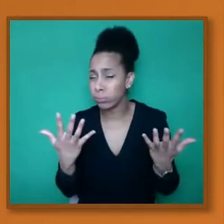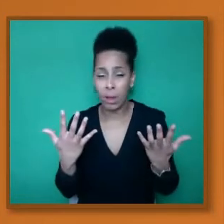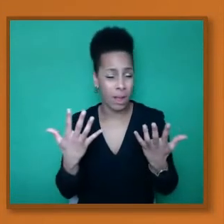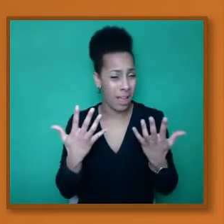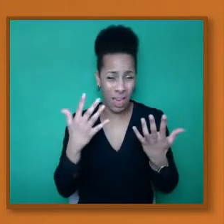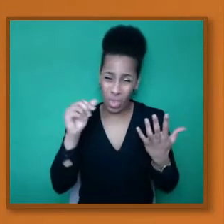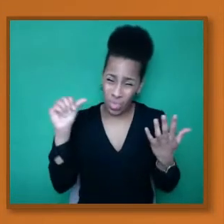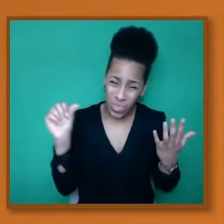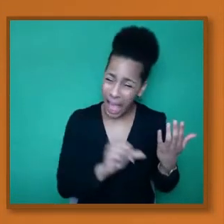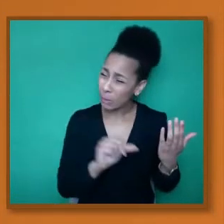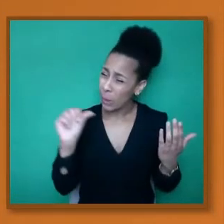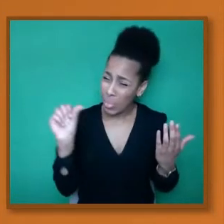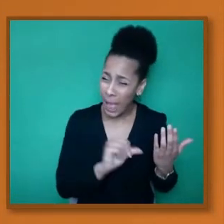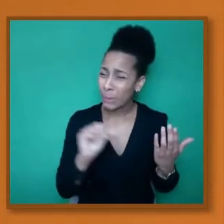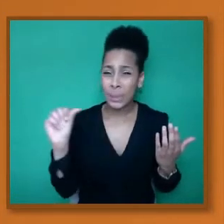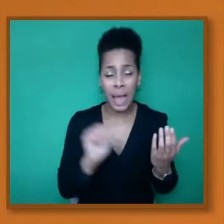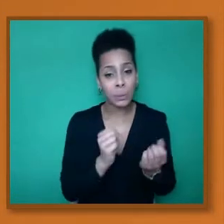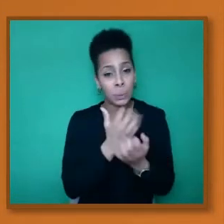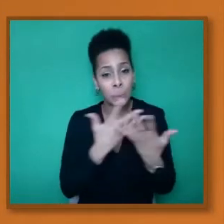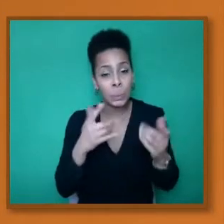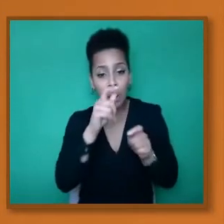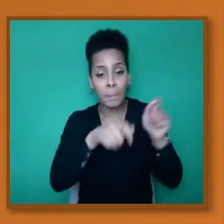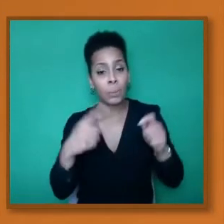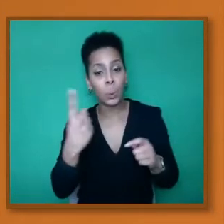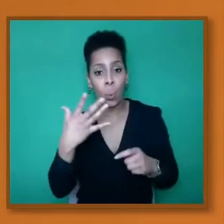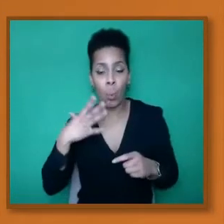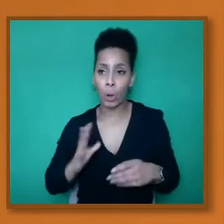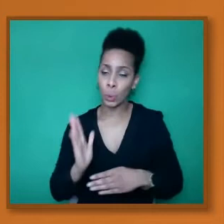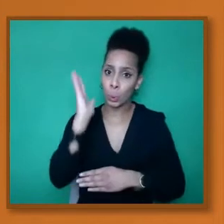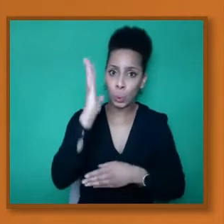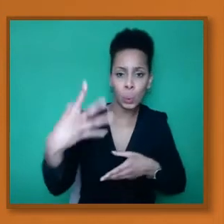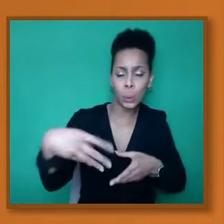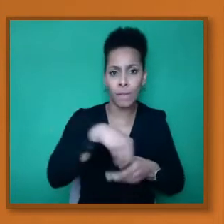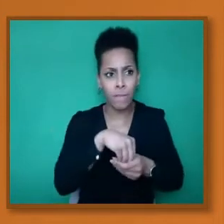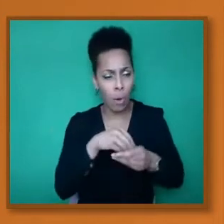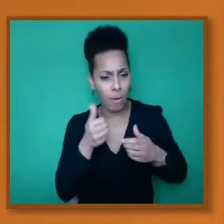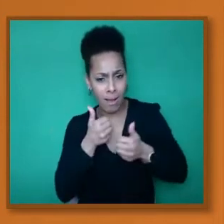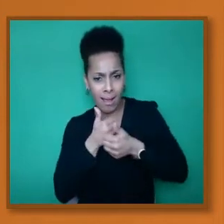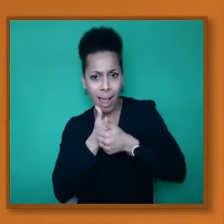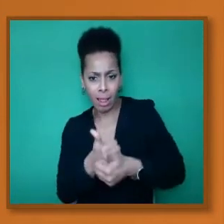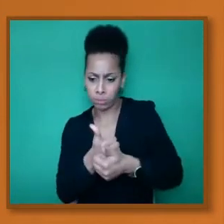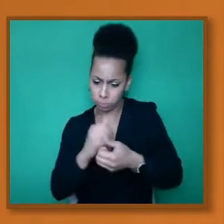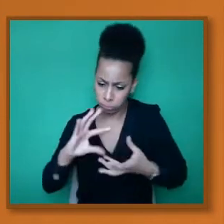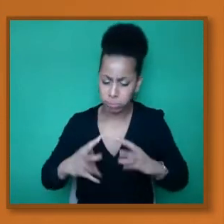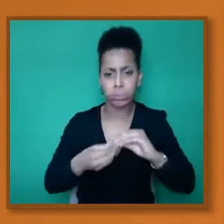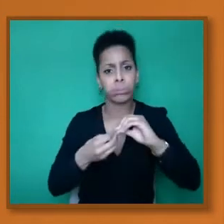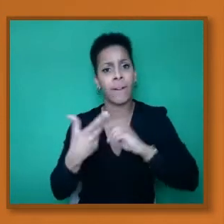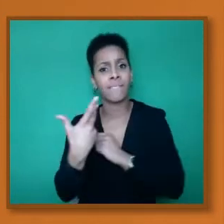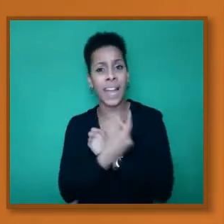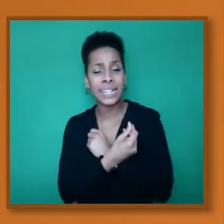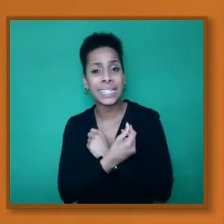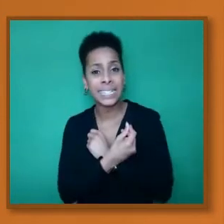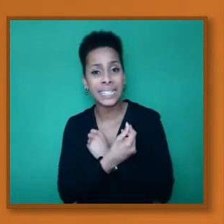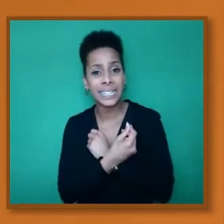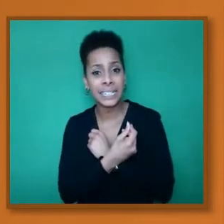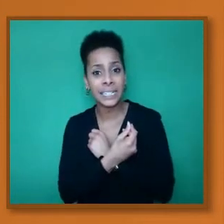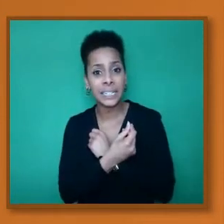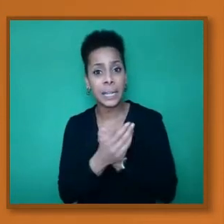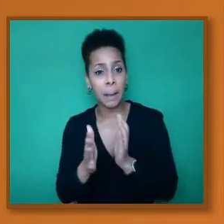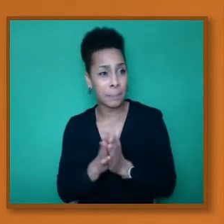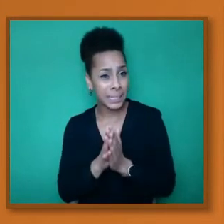the vaccine, who wanted to do their part and contributed to it. The science and the